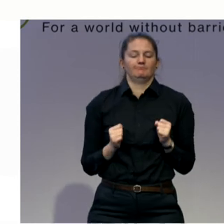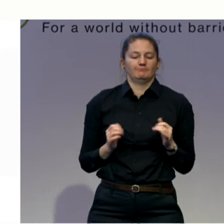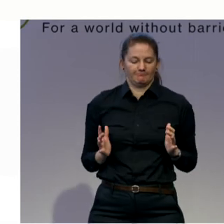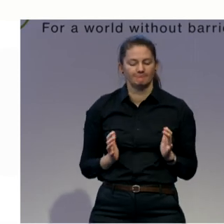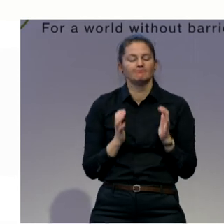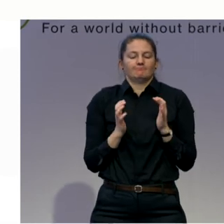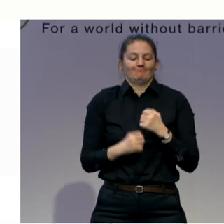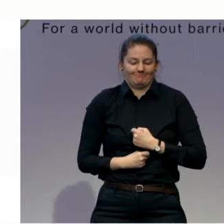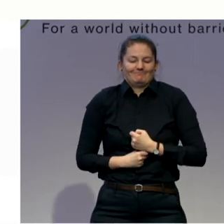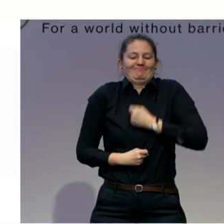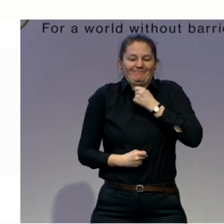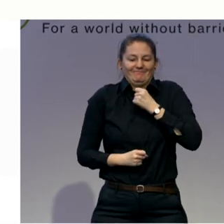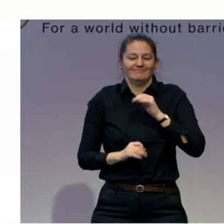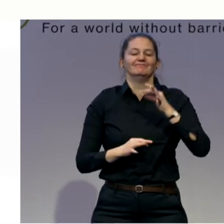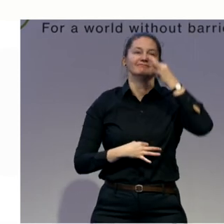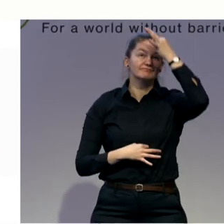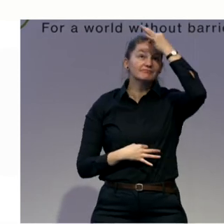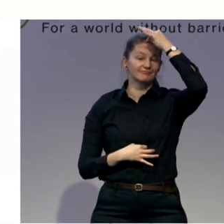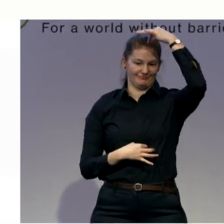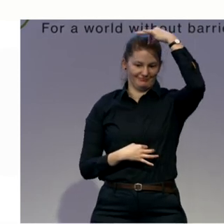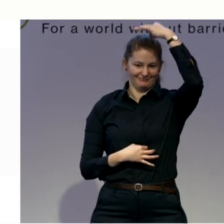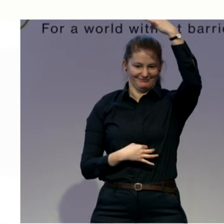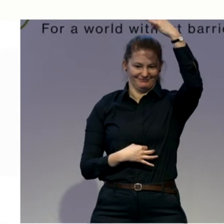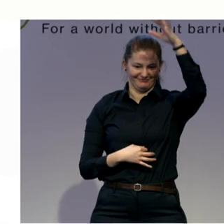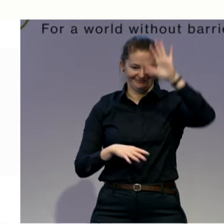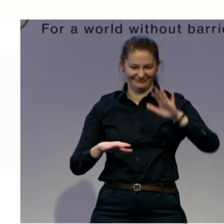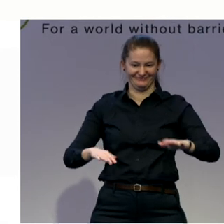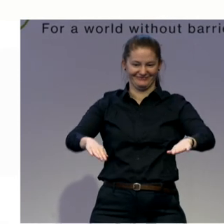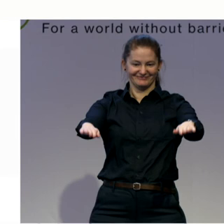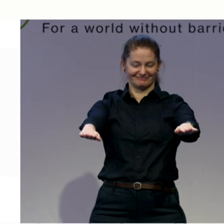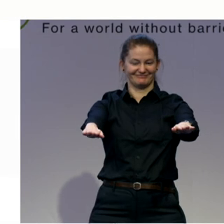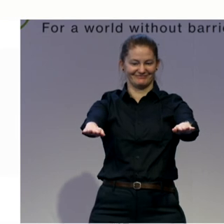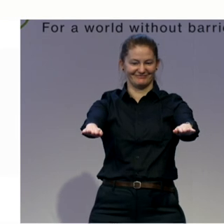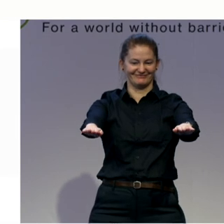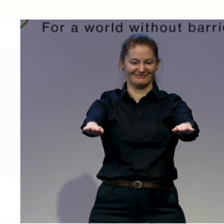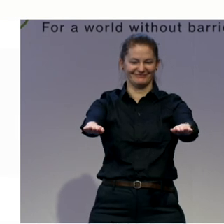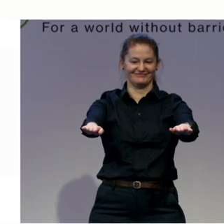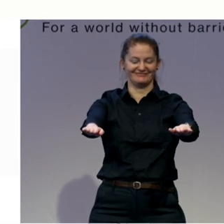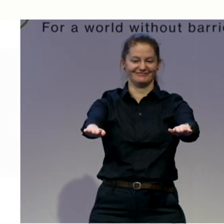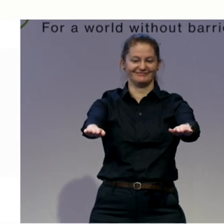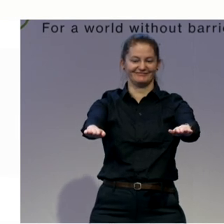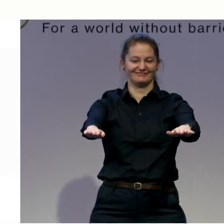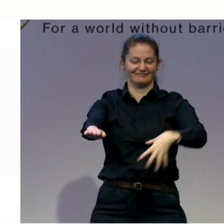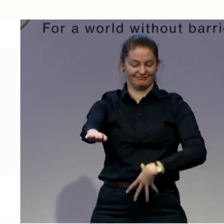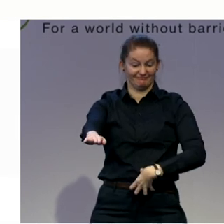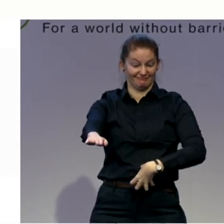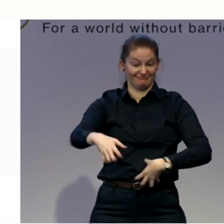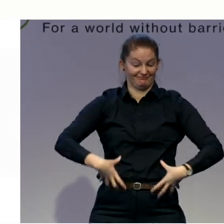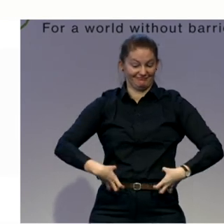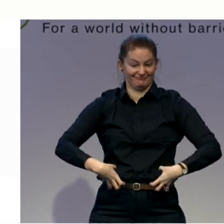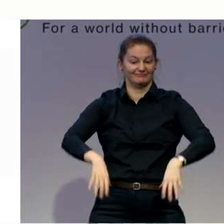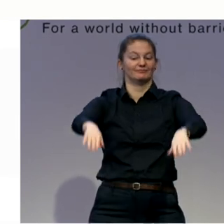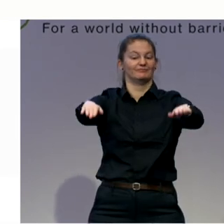can. And pull your navel or the belly bottom into the spine. And let's pulse. Five.